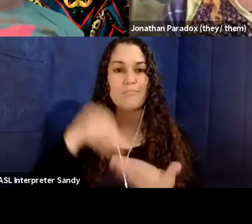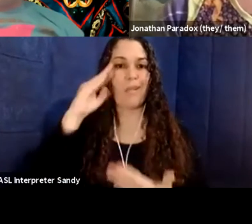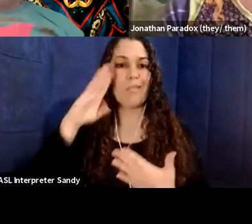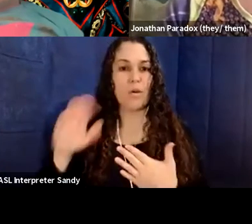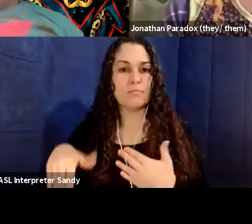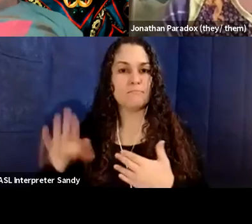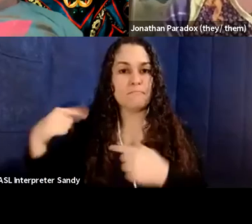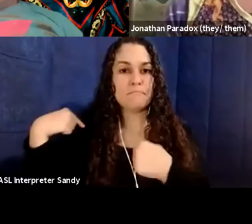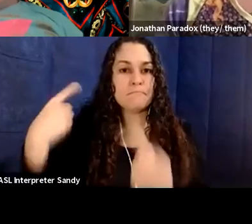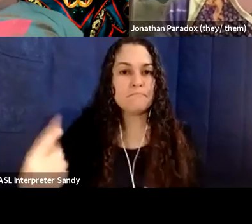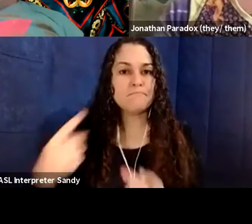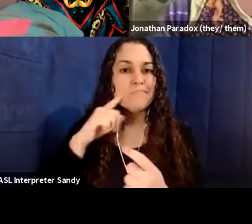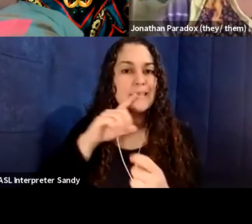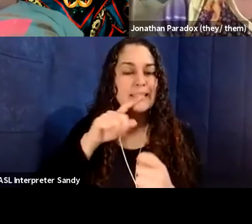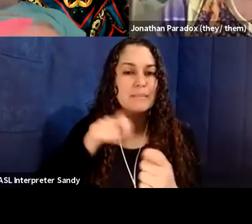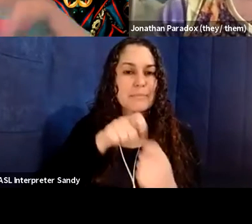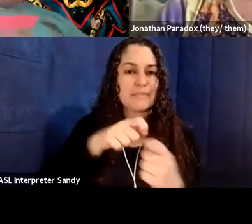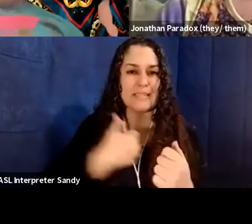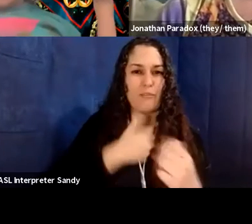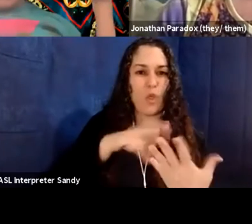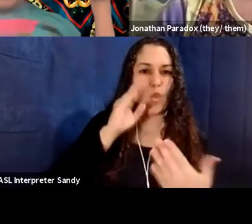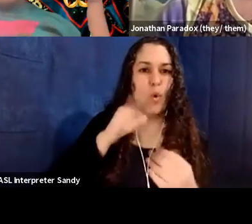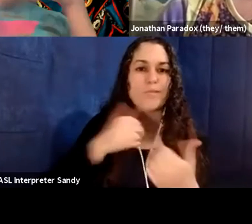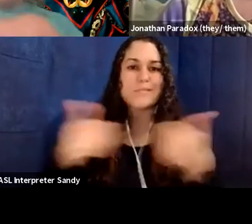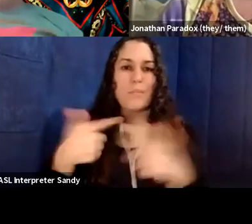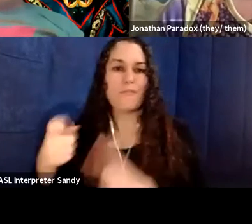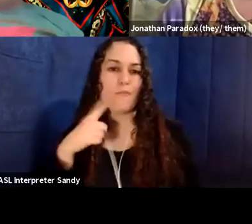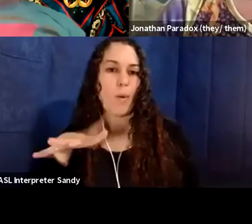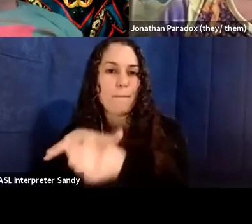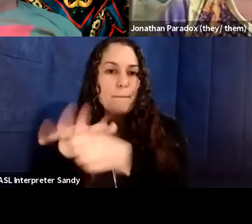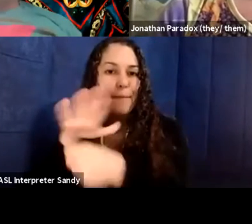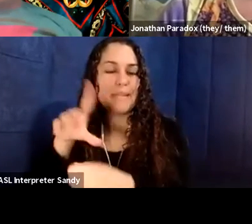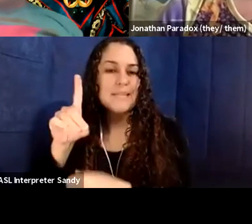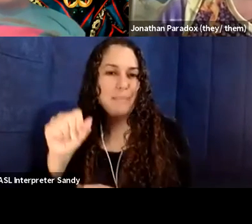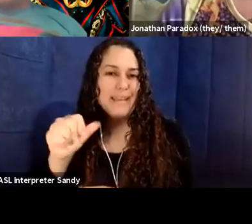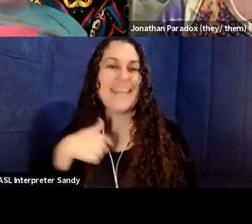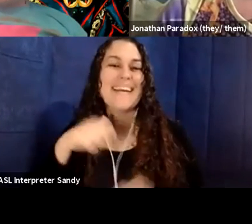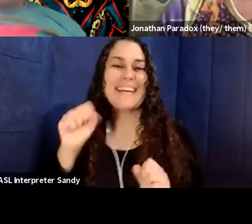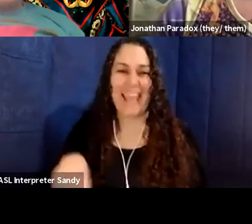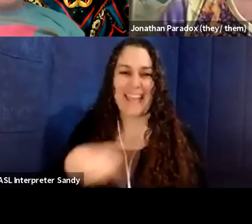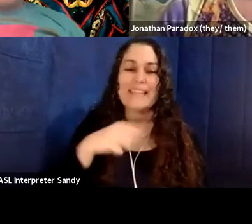spaces. Um, so folks want to connect, go to www